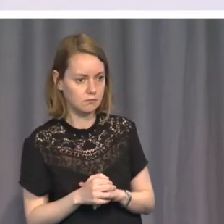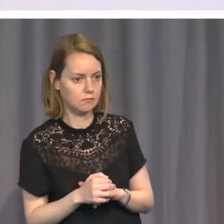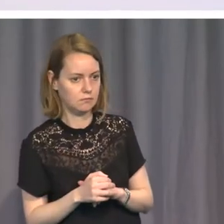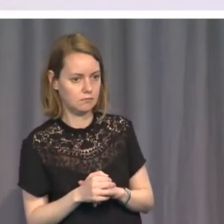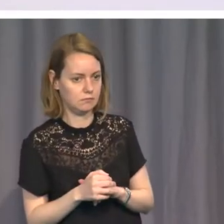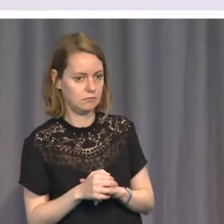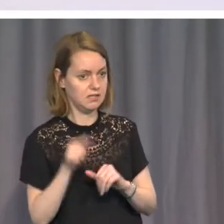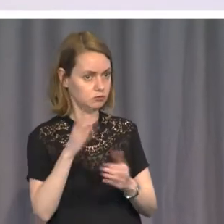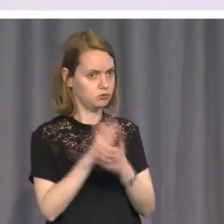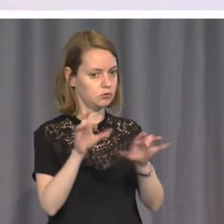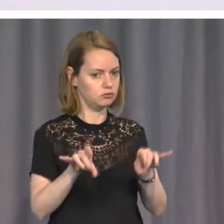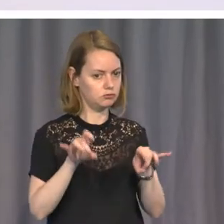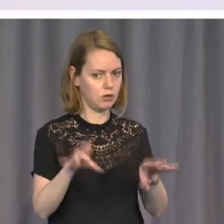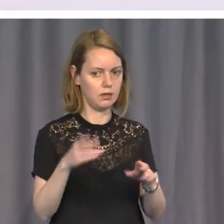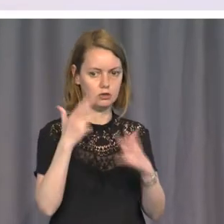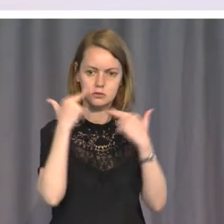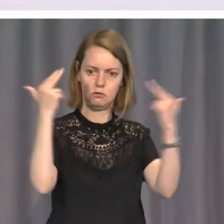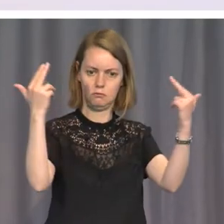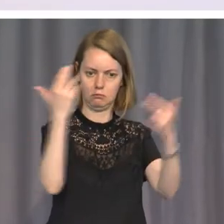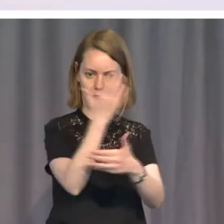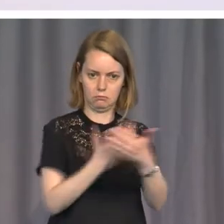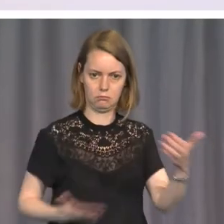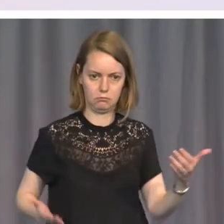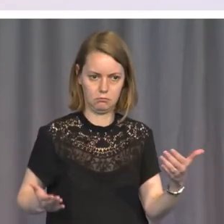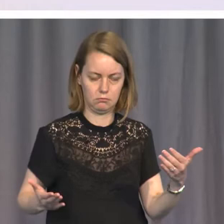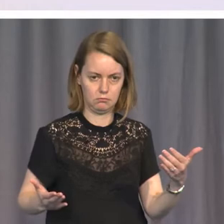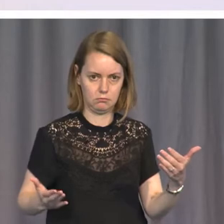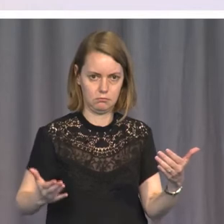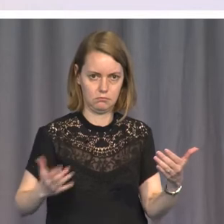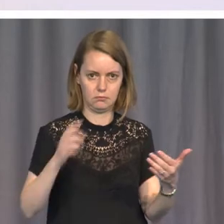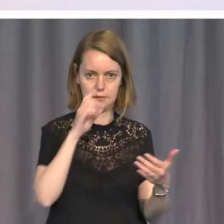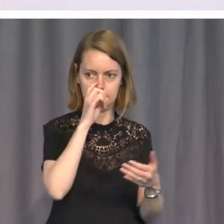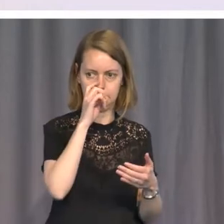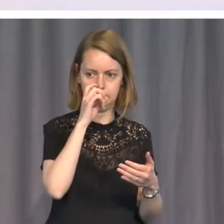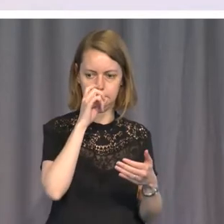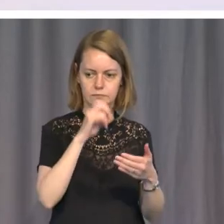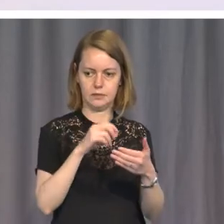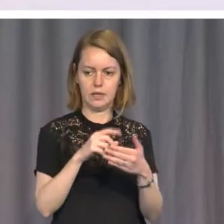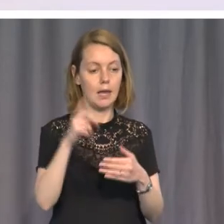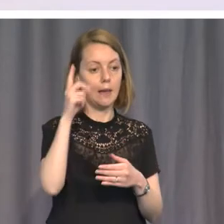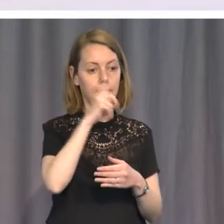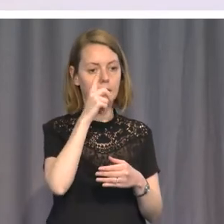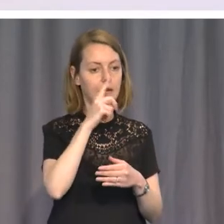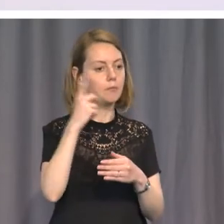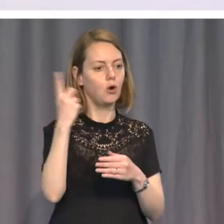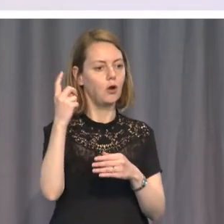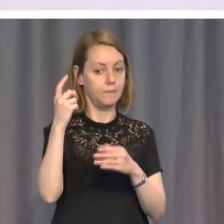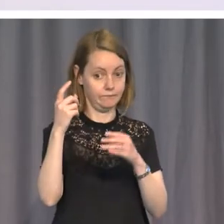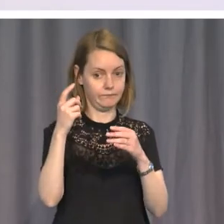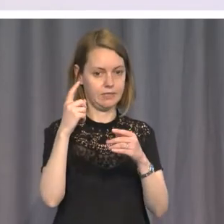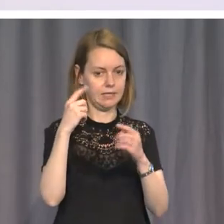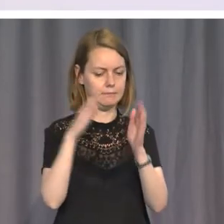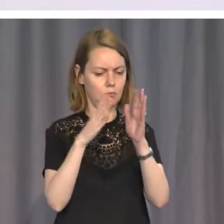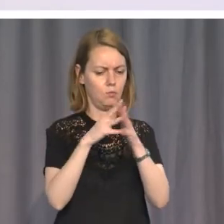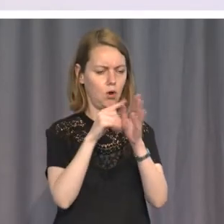anthem that chokes Mr. Morrison to sing. For those who've come across the sea, we've